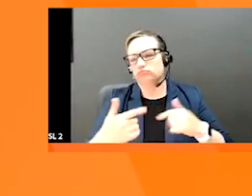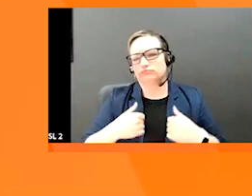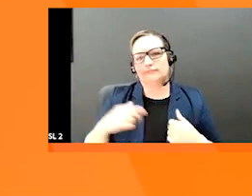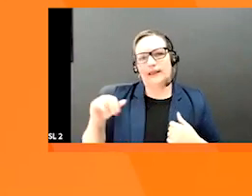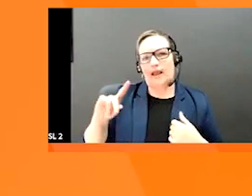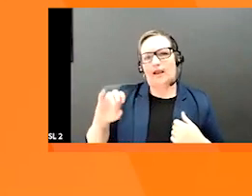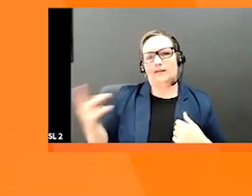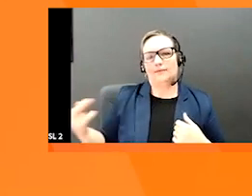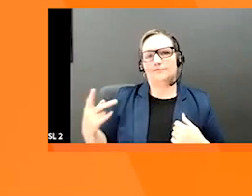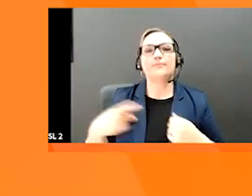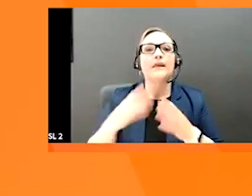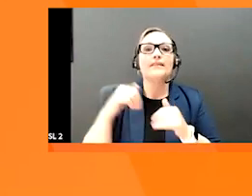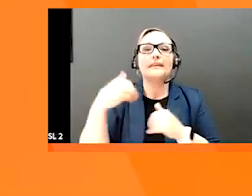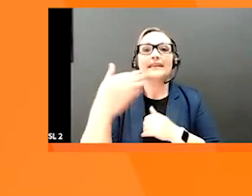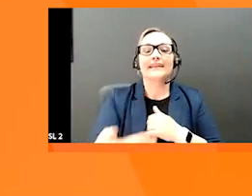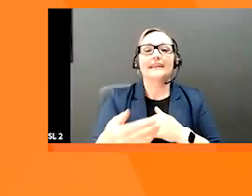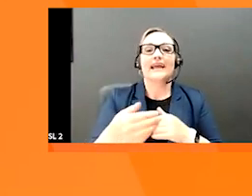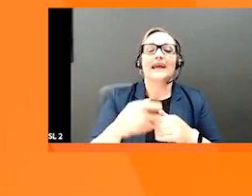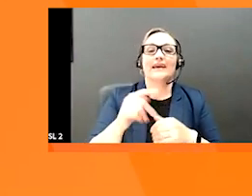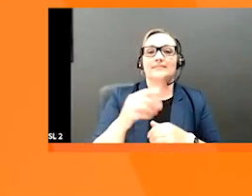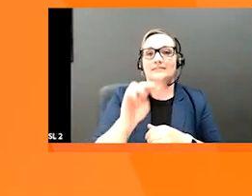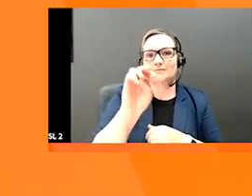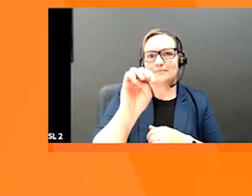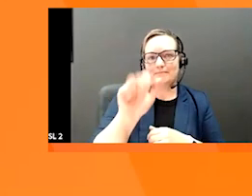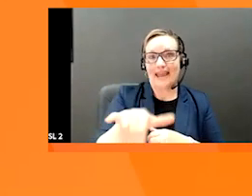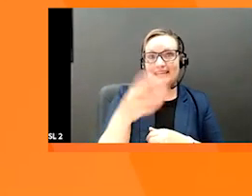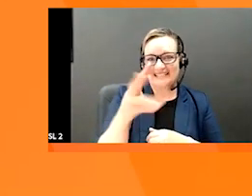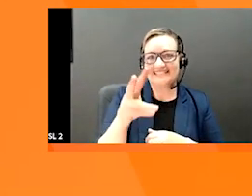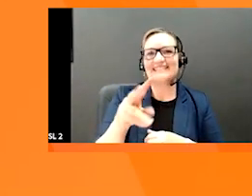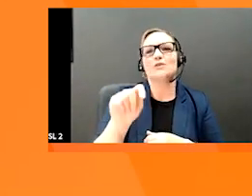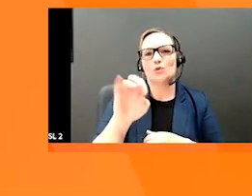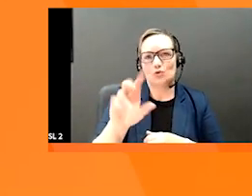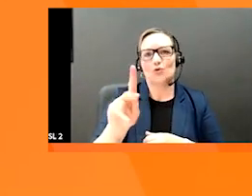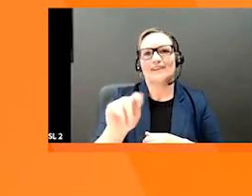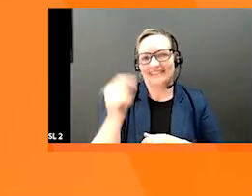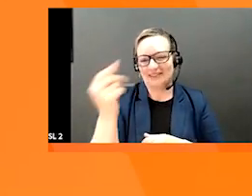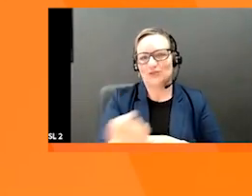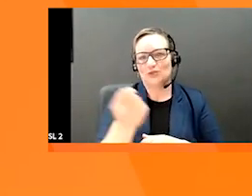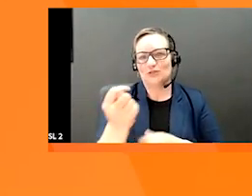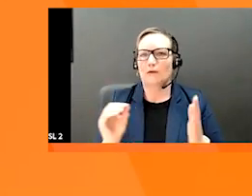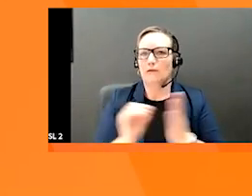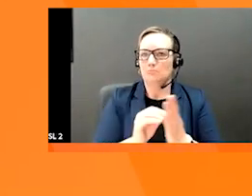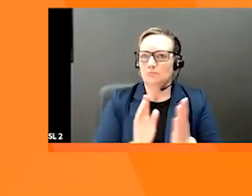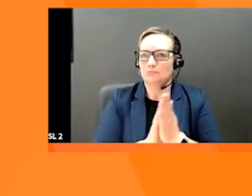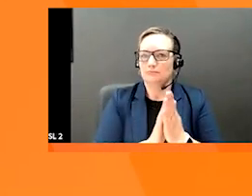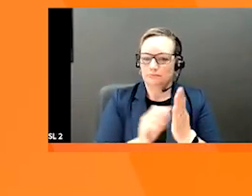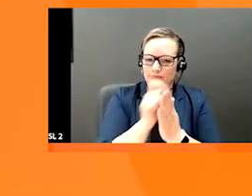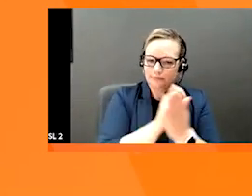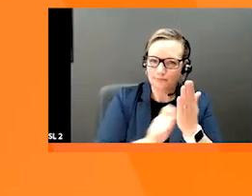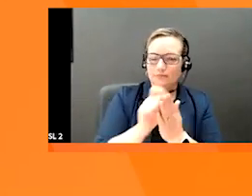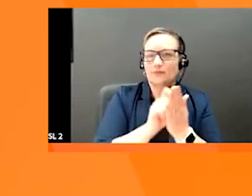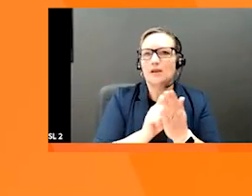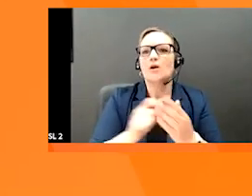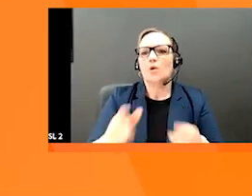the next toolkit Tuesday will be on May 16. So mark your calendars now we have read a day move